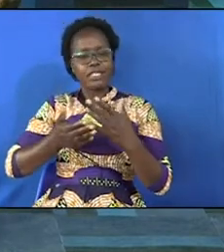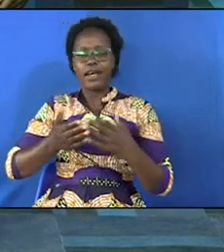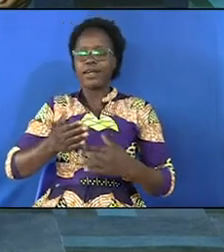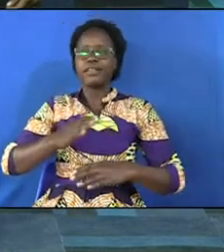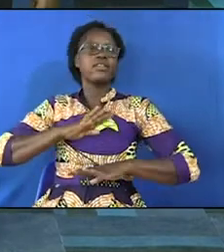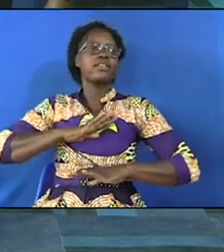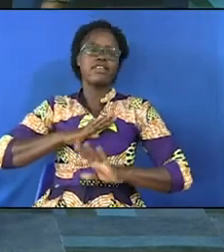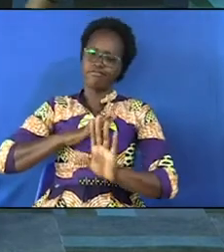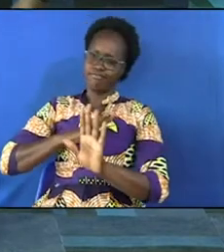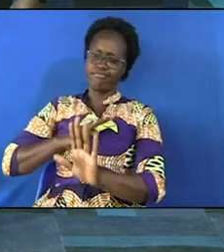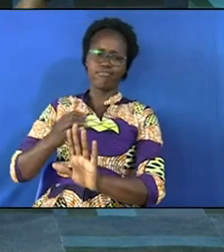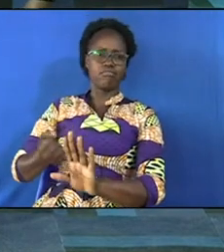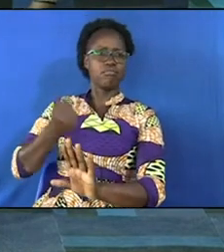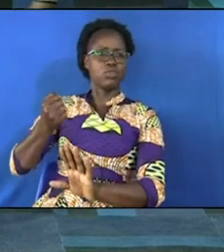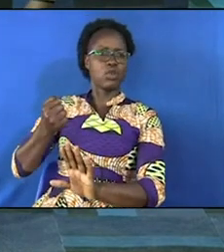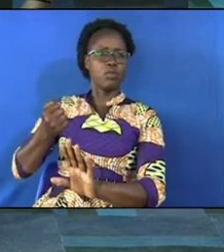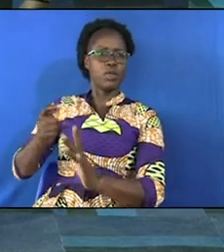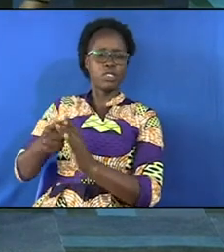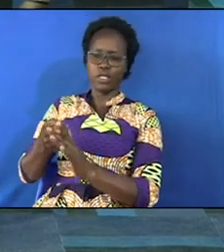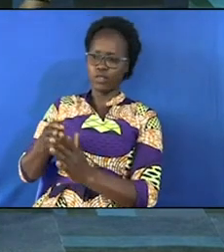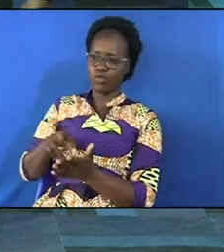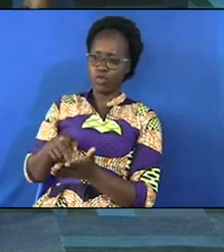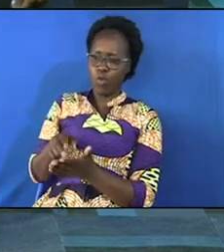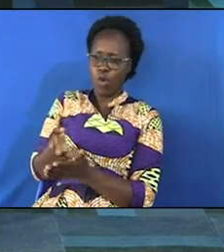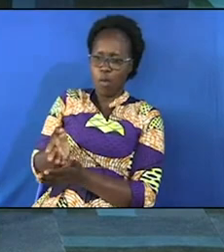start going back to your